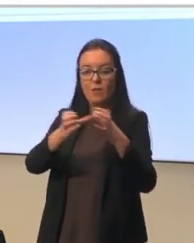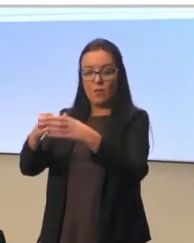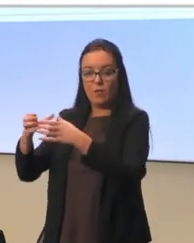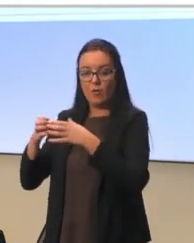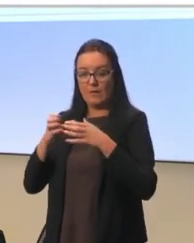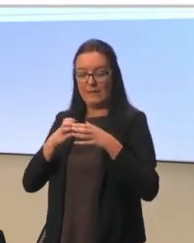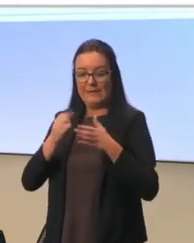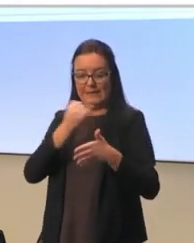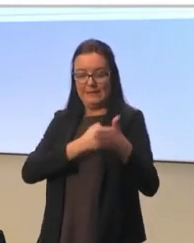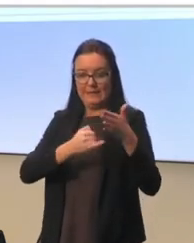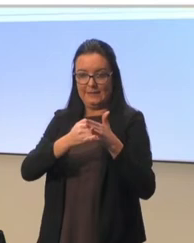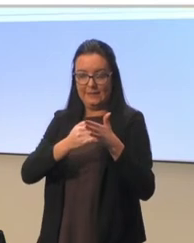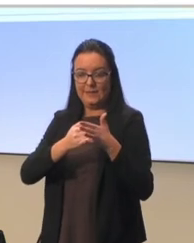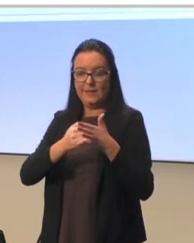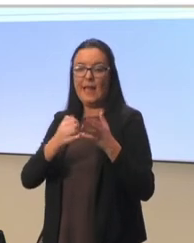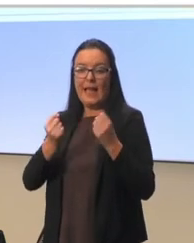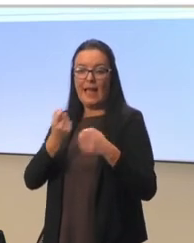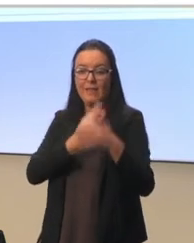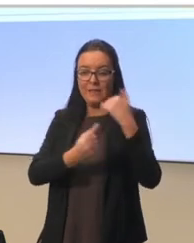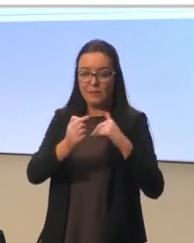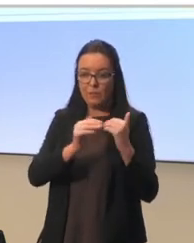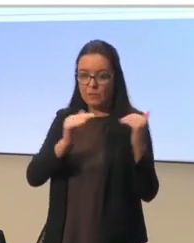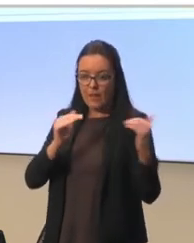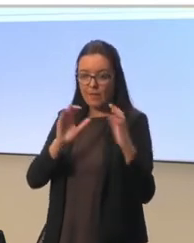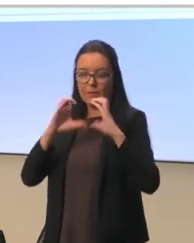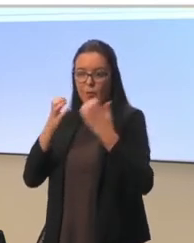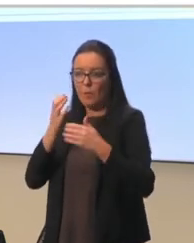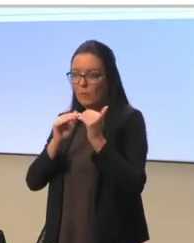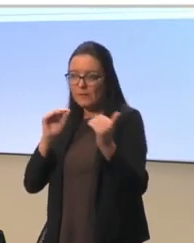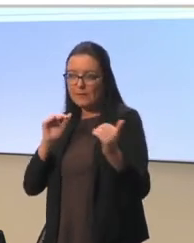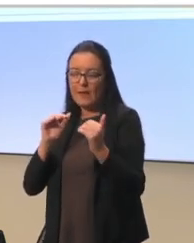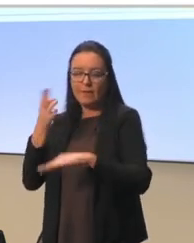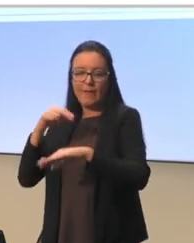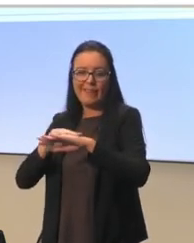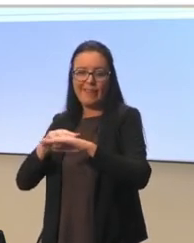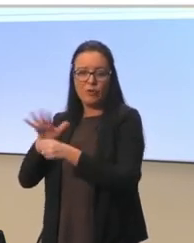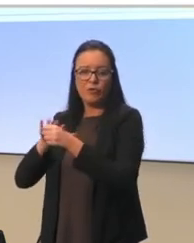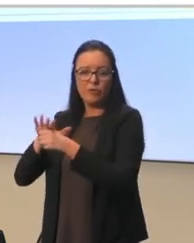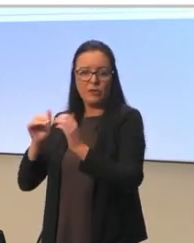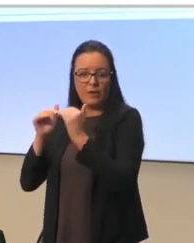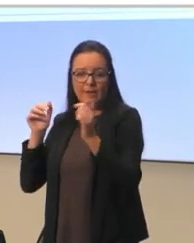levels represented, the individual level, the school level, the community, the national and regional levels.